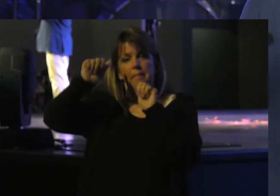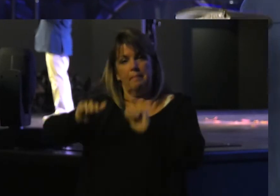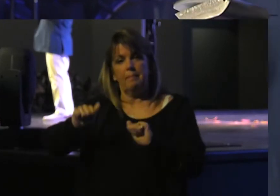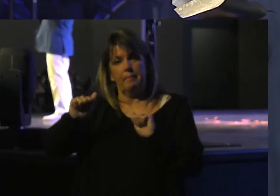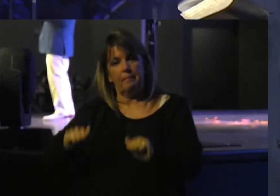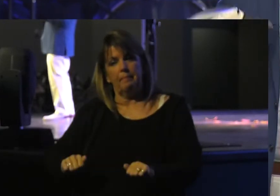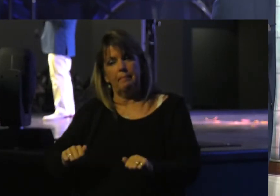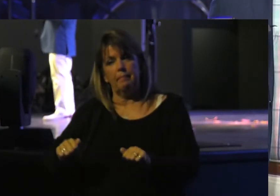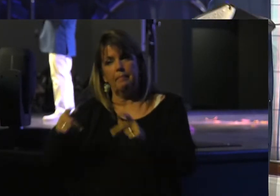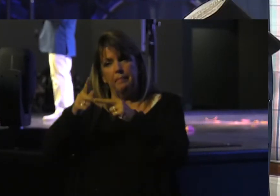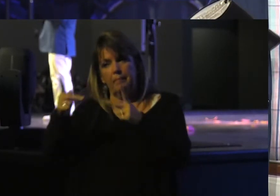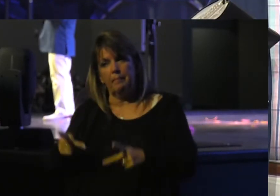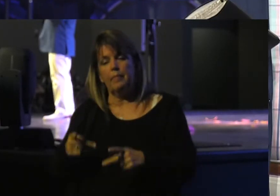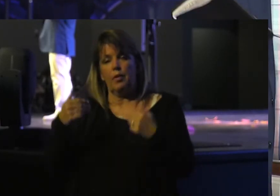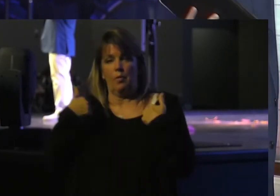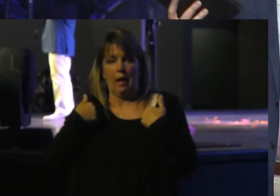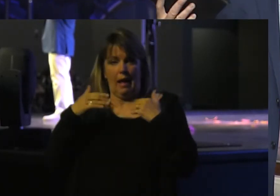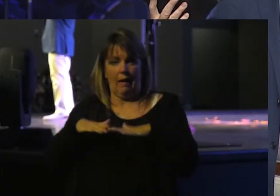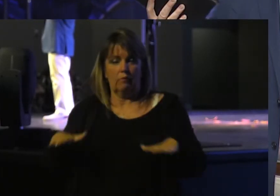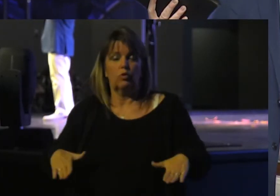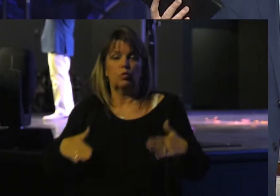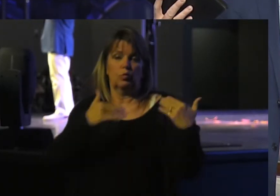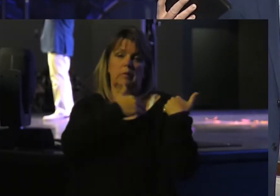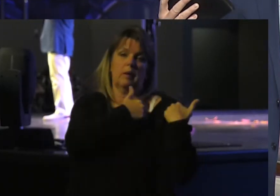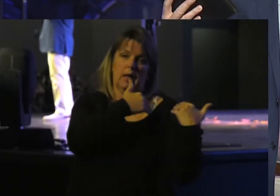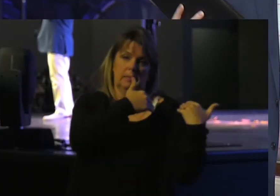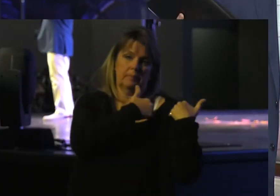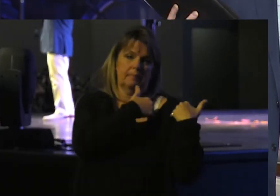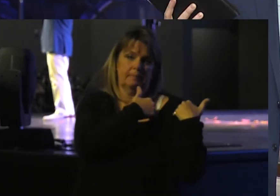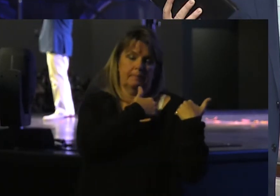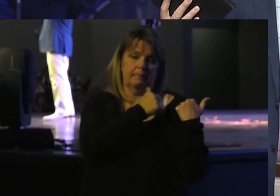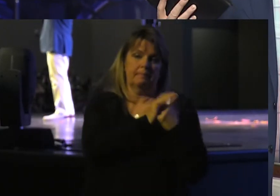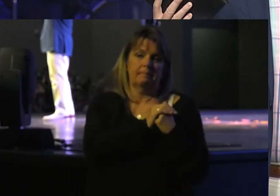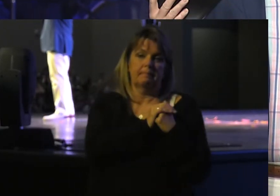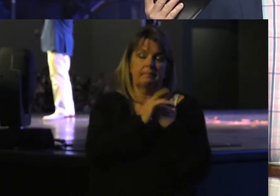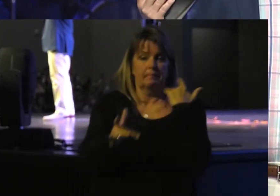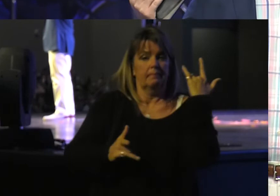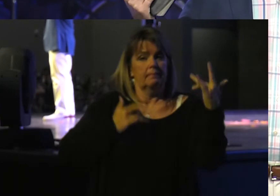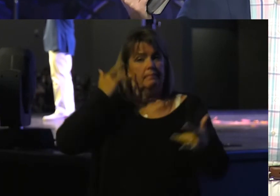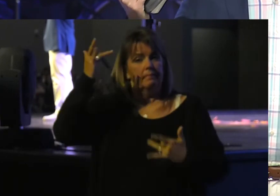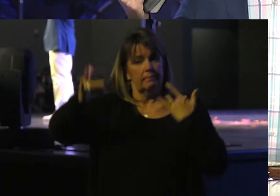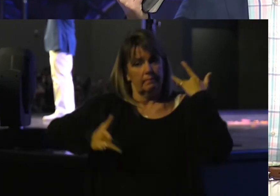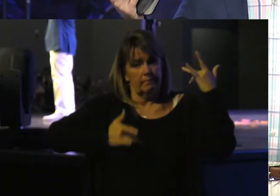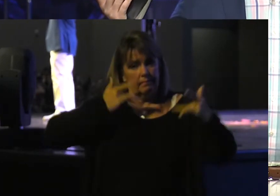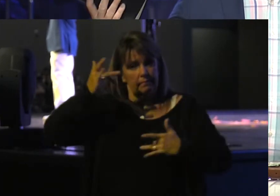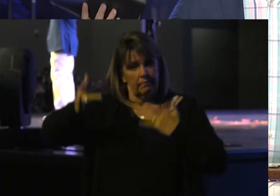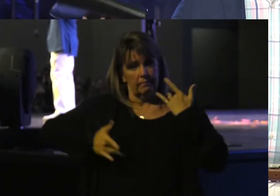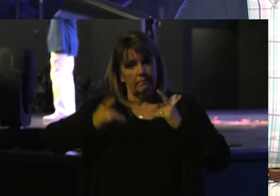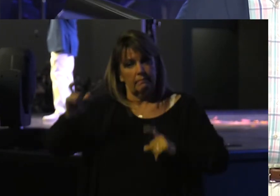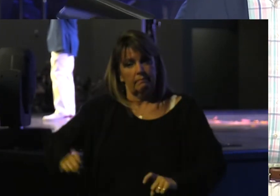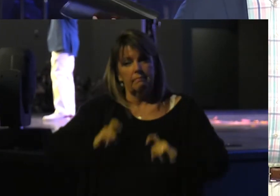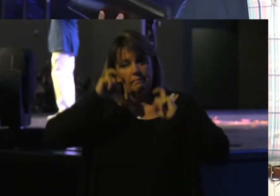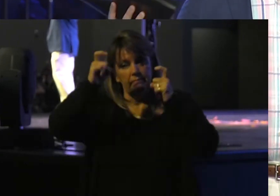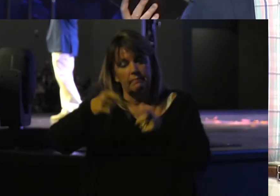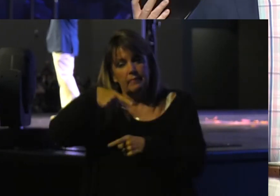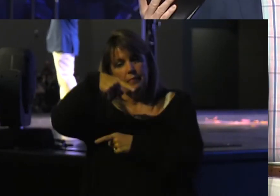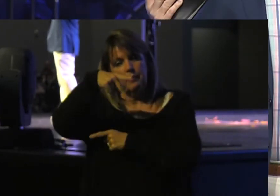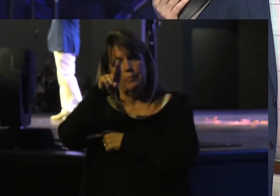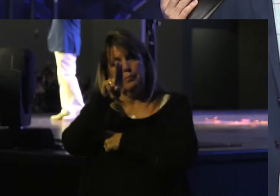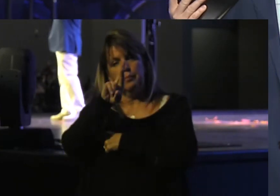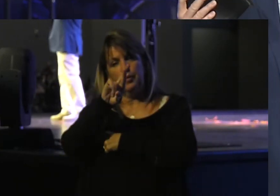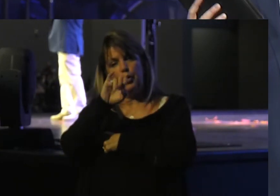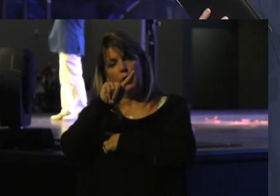To Have Children Responsibly To Rejoice Over The Gifts Of Purity To